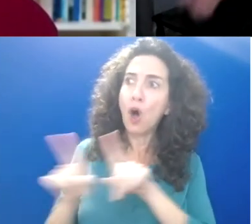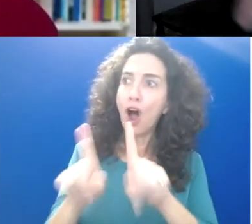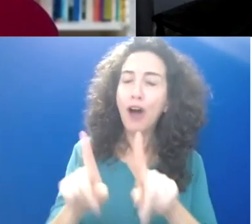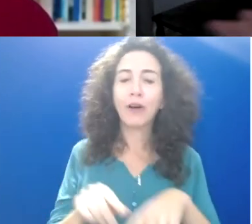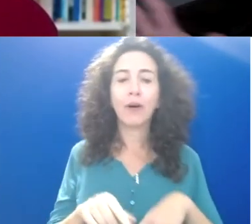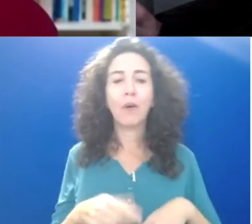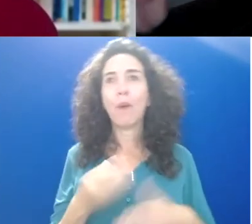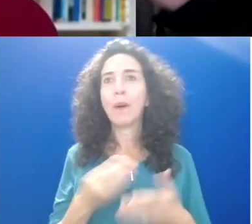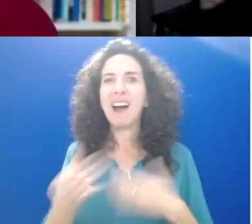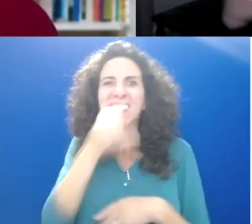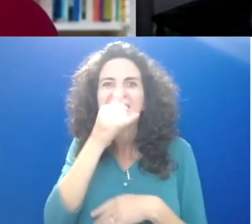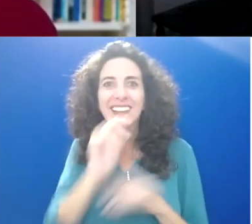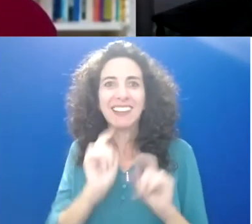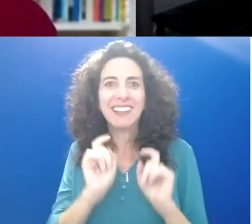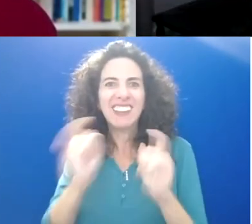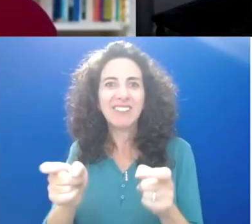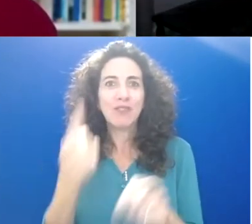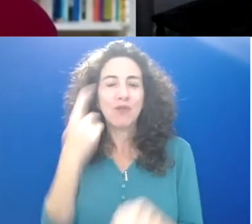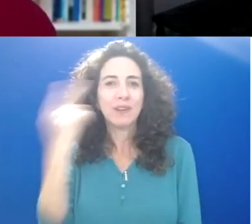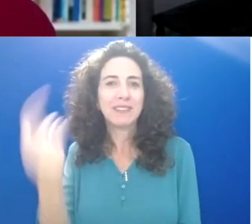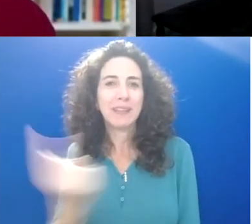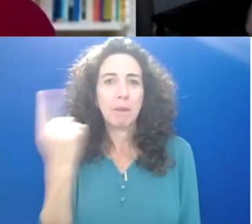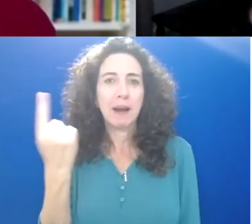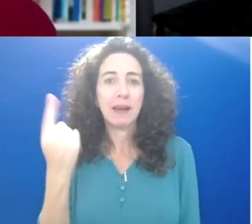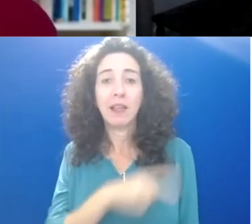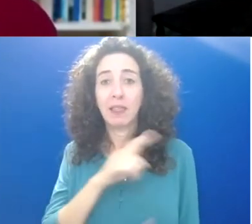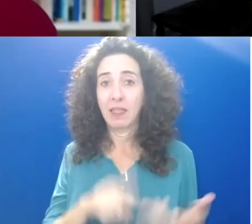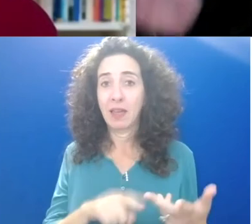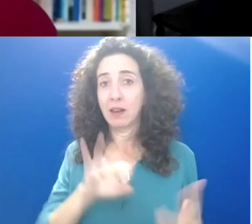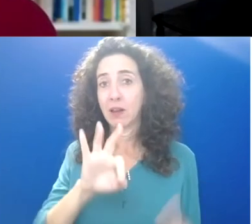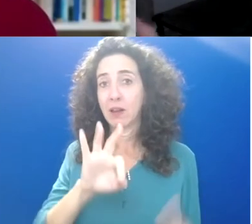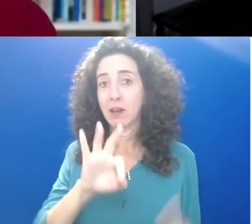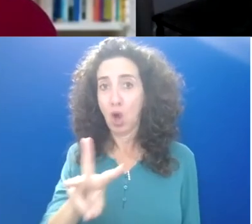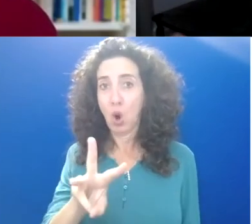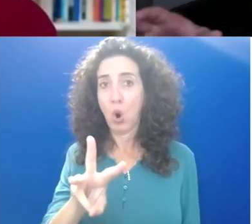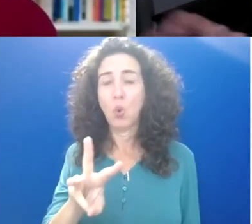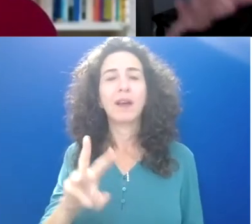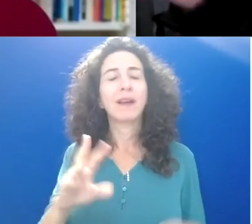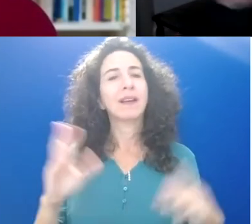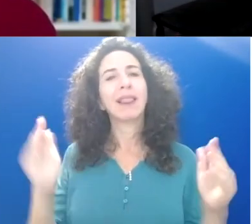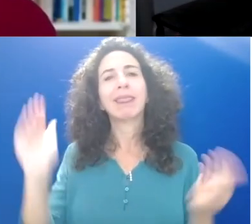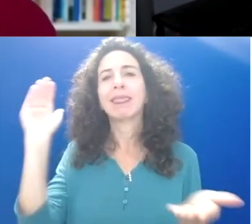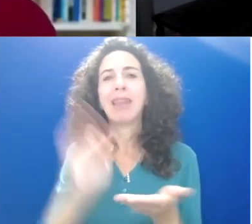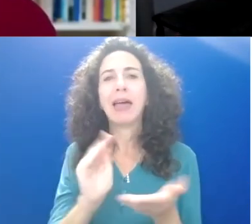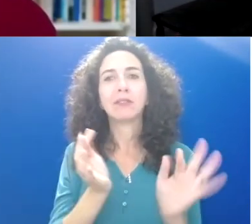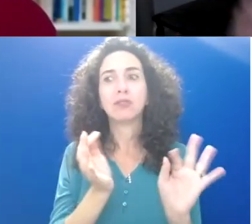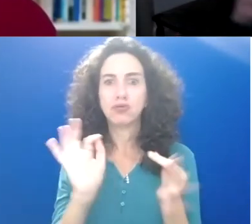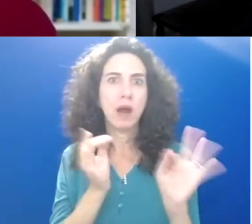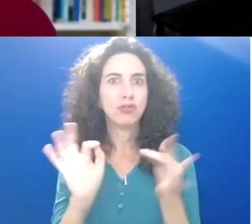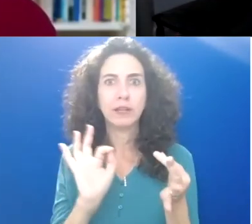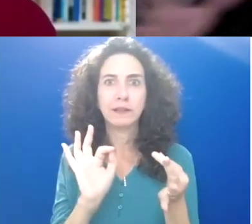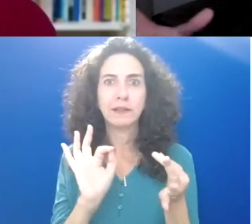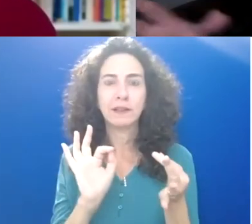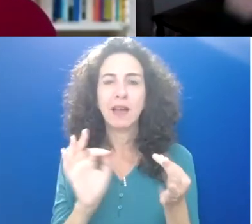flow, try to eliminate some of the distractions. I think we go into what you were saying earlier, we really do need to create better boundaries between our personal lives